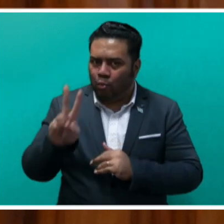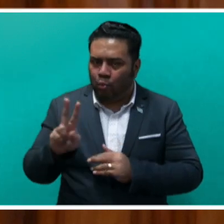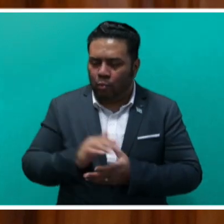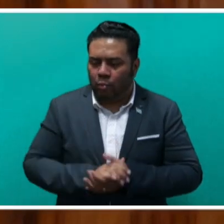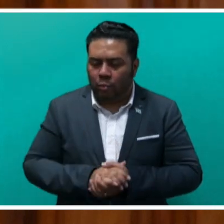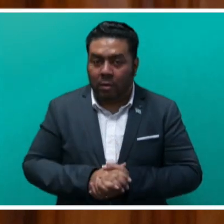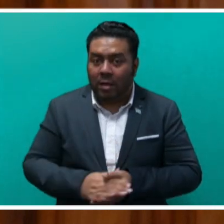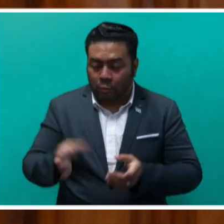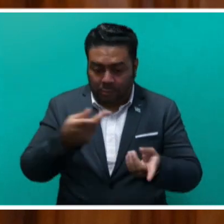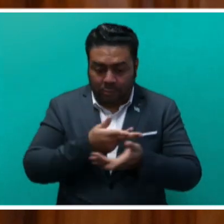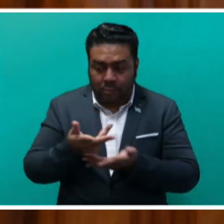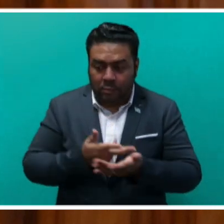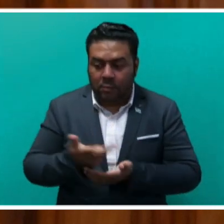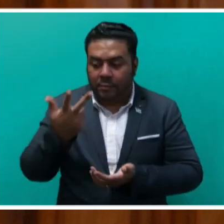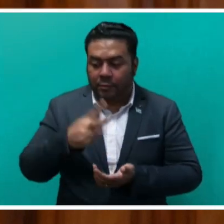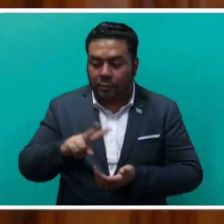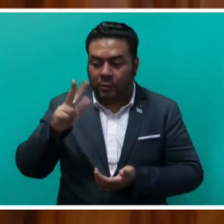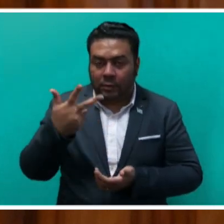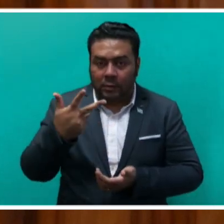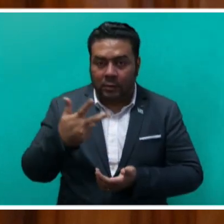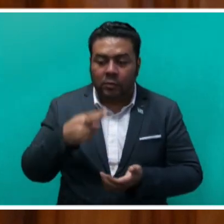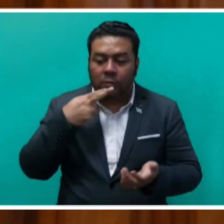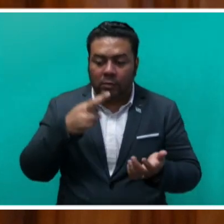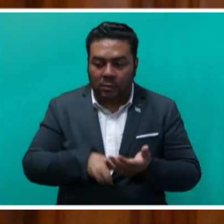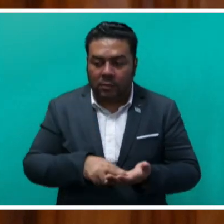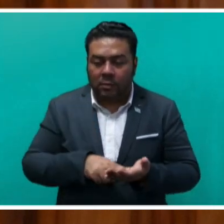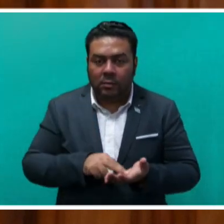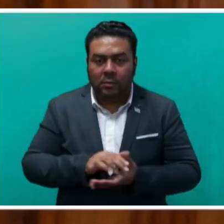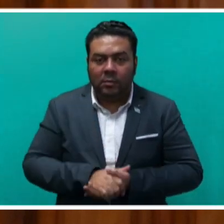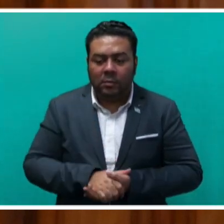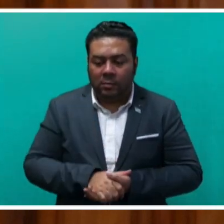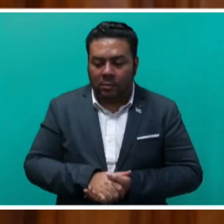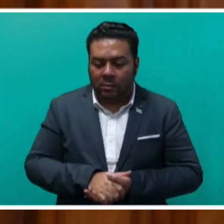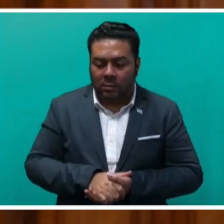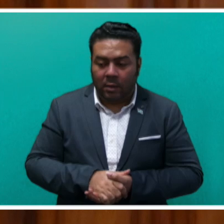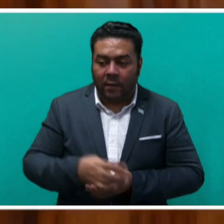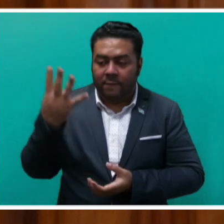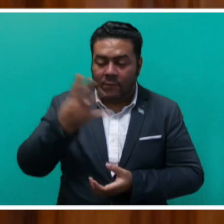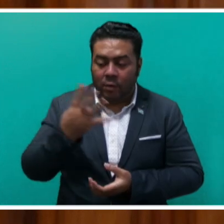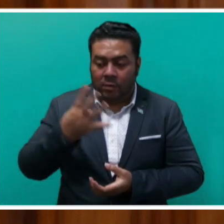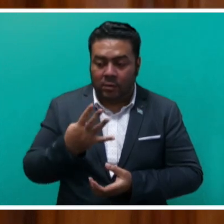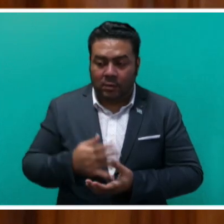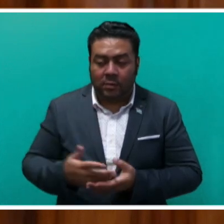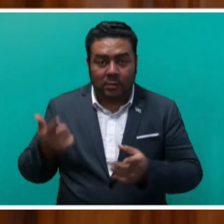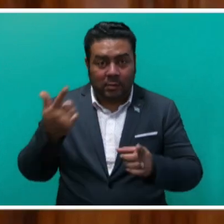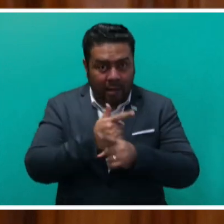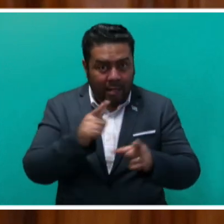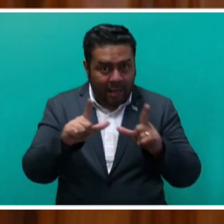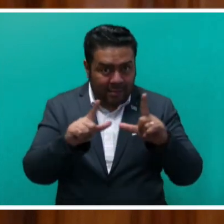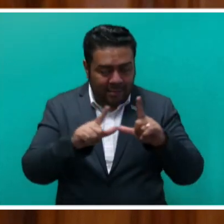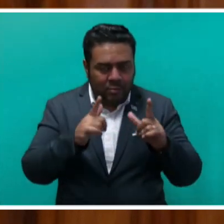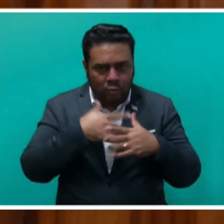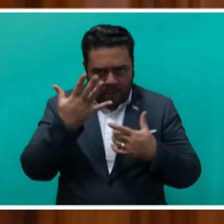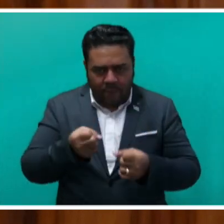As we speak, we have 29 registered timber treatment plants, and so far 14 are licensed to operate this year.